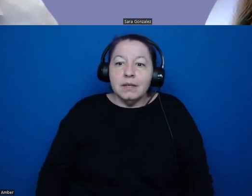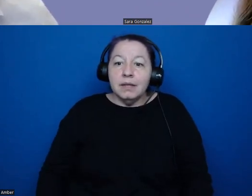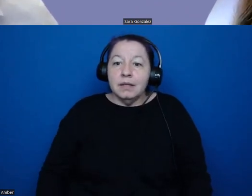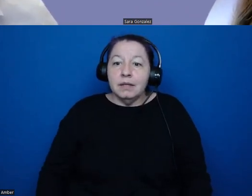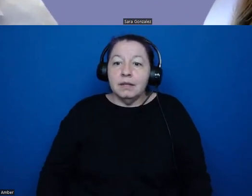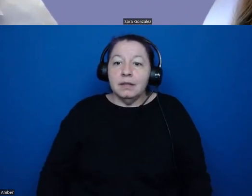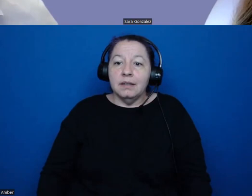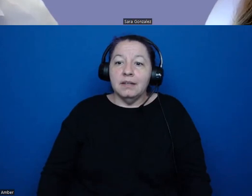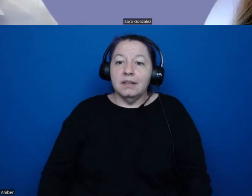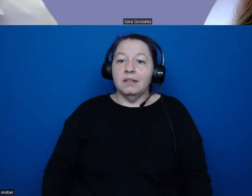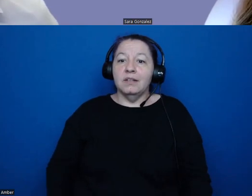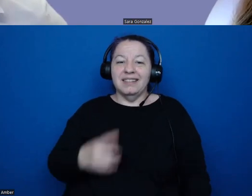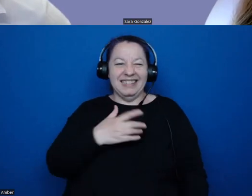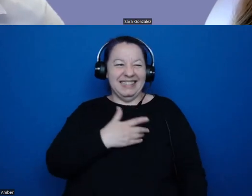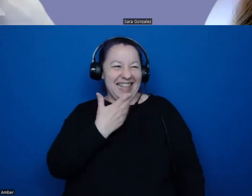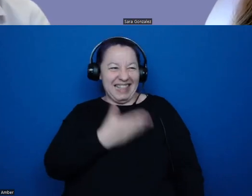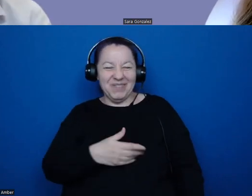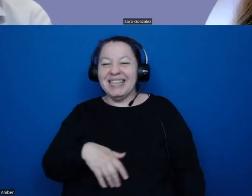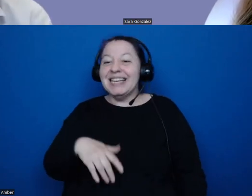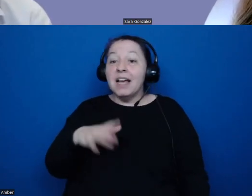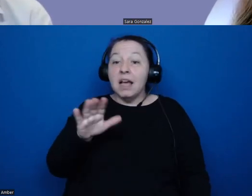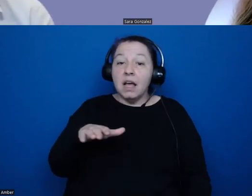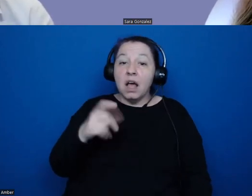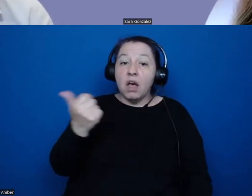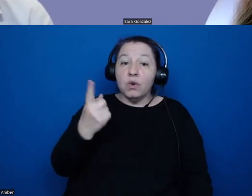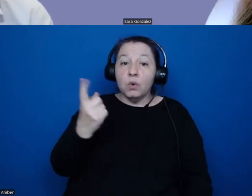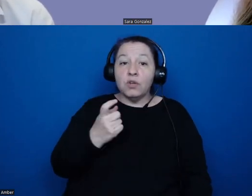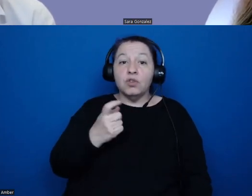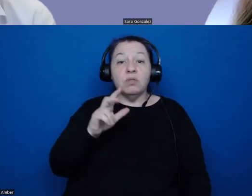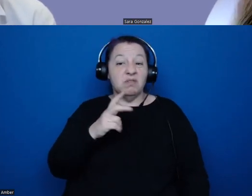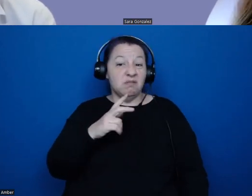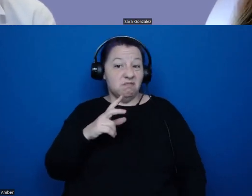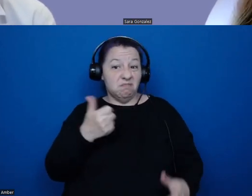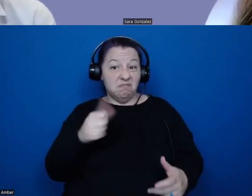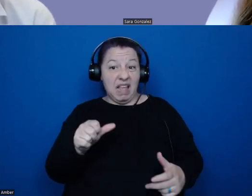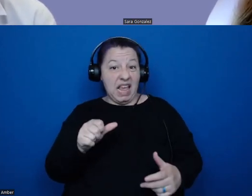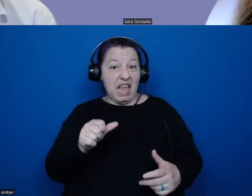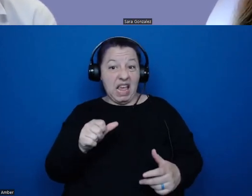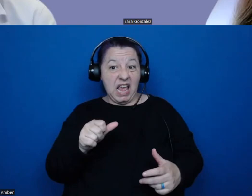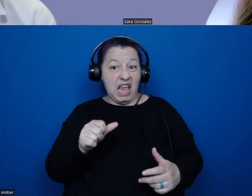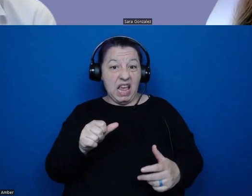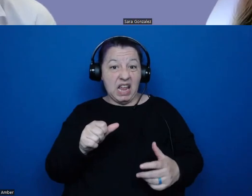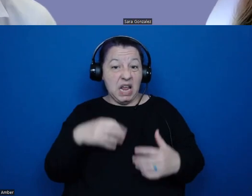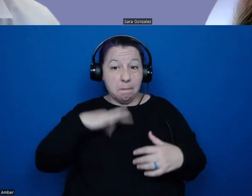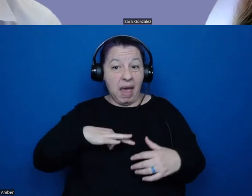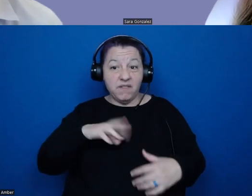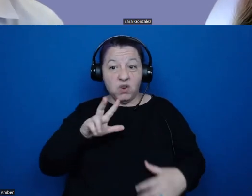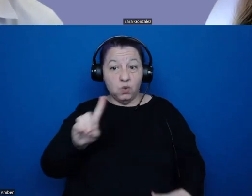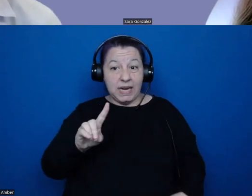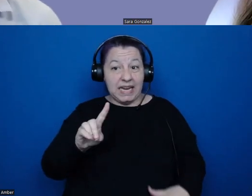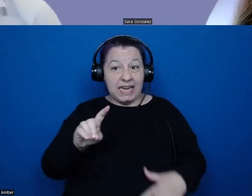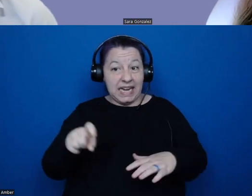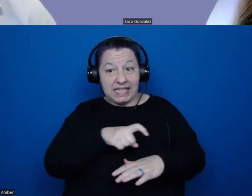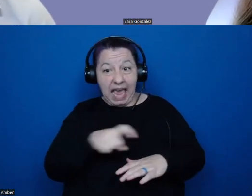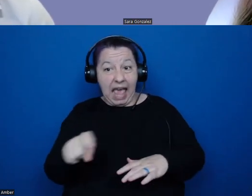Is there value in 3D scanning of the artifacts between the catch and release phases, such as some types of